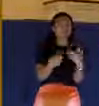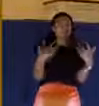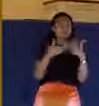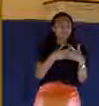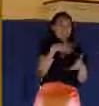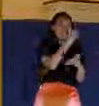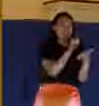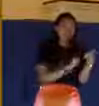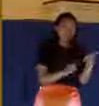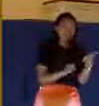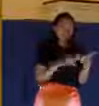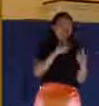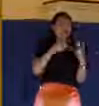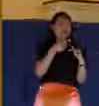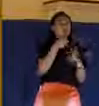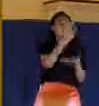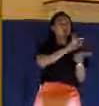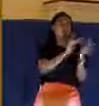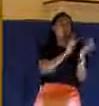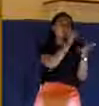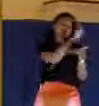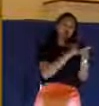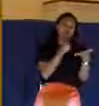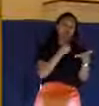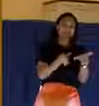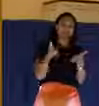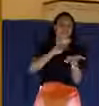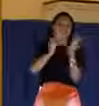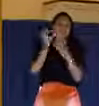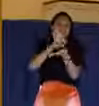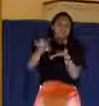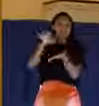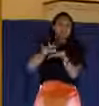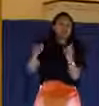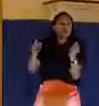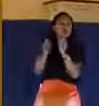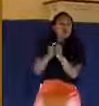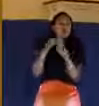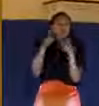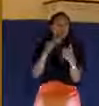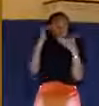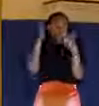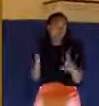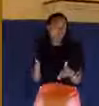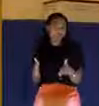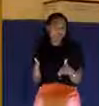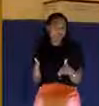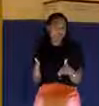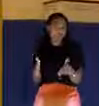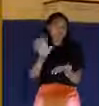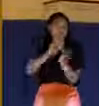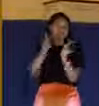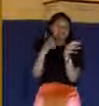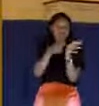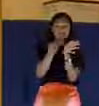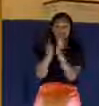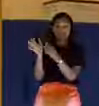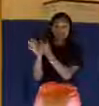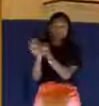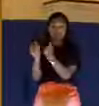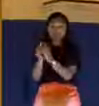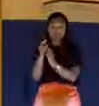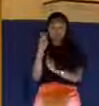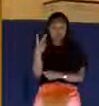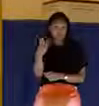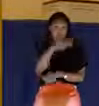transgressors. Here's Jesus, and he is being crucified between two thieves. And again, Luke gives a fuller